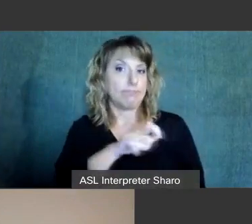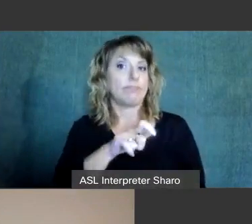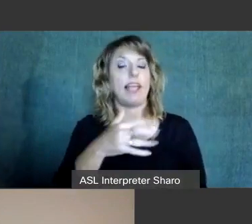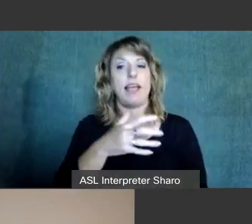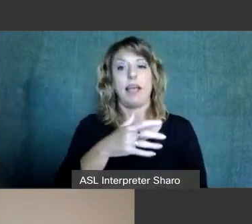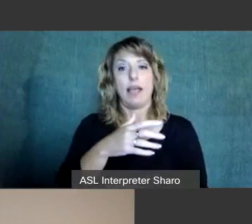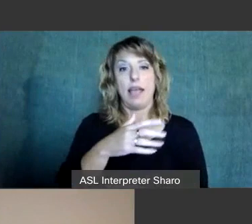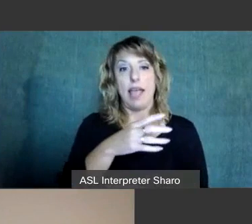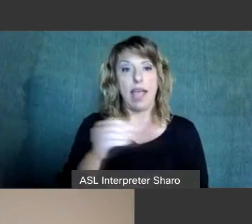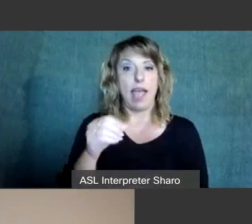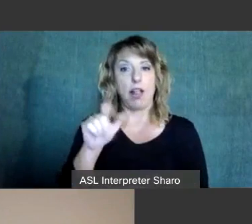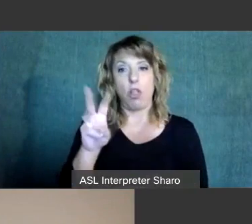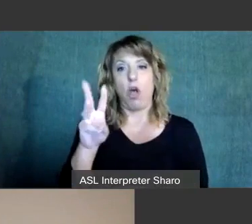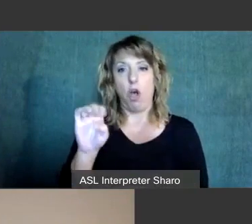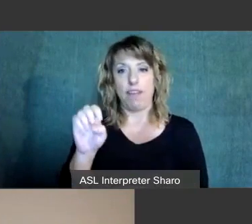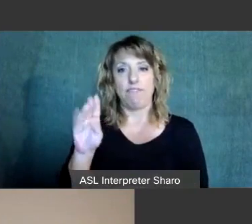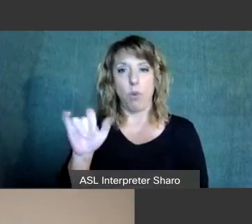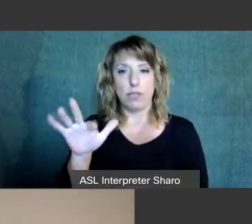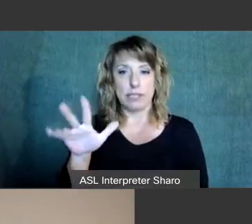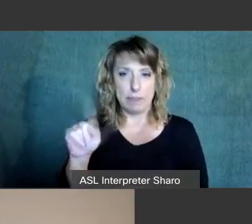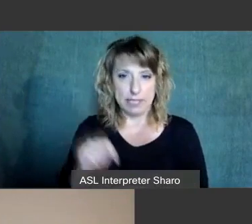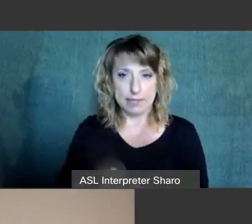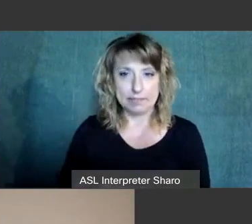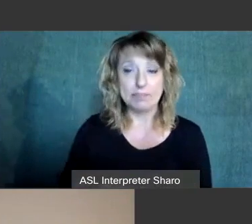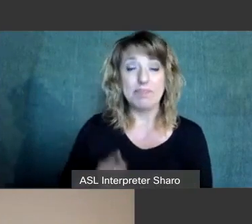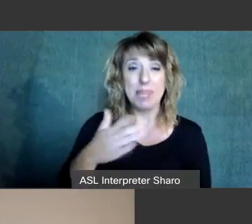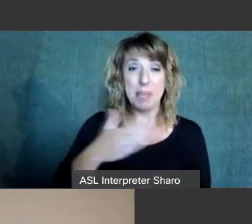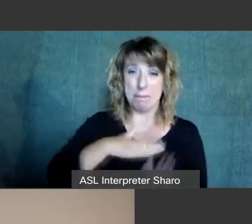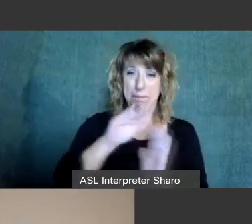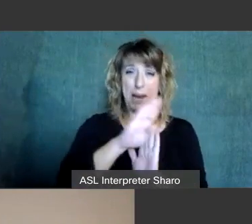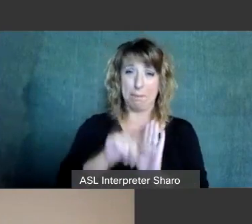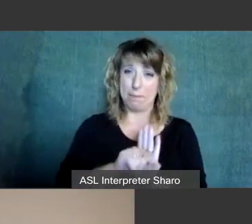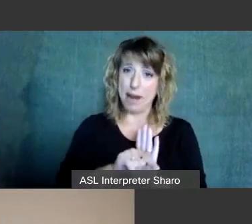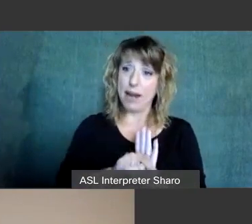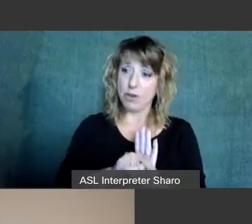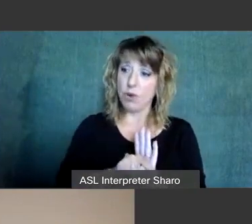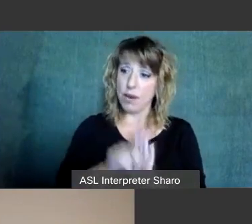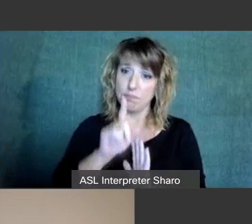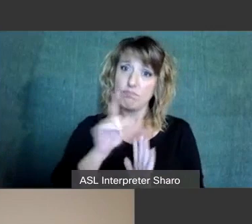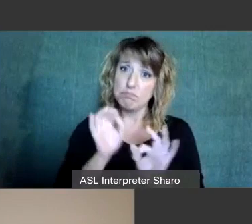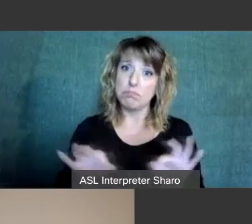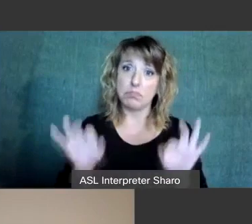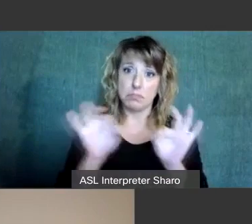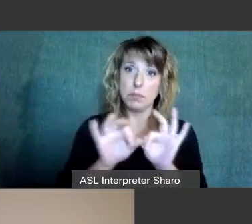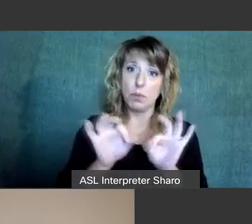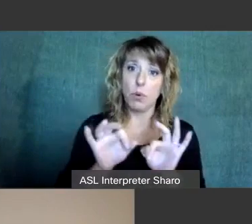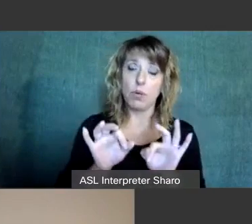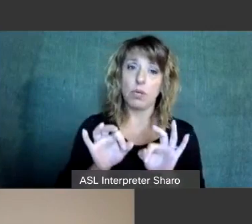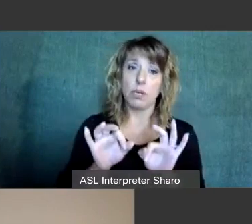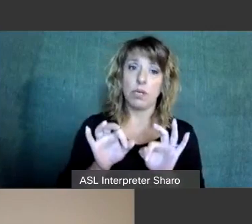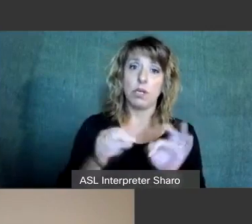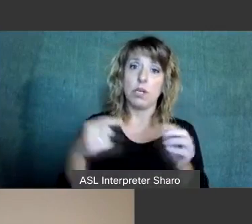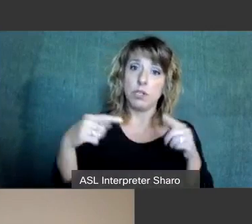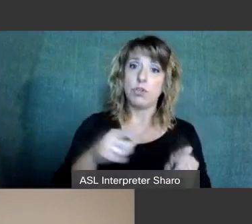I feel that the background, my background in that regard is extremely important when I am conducting